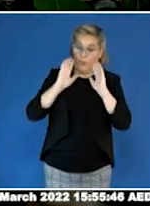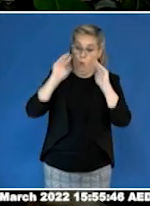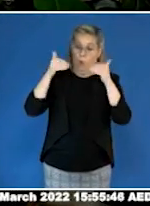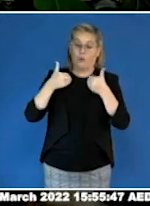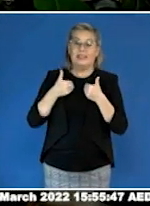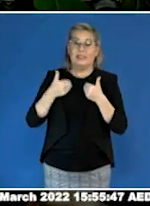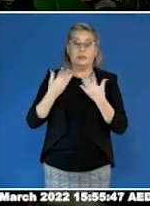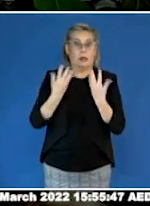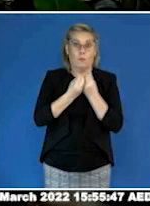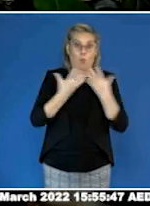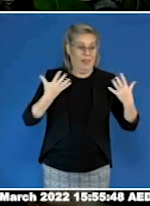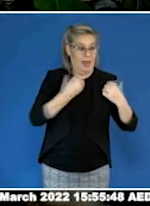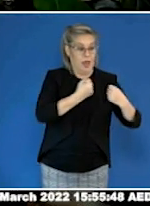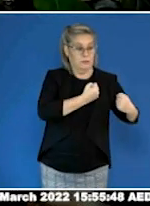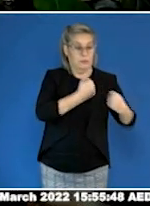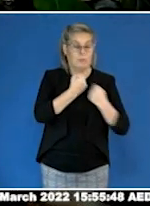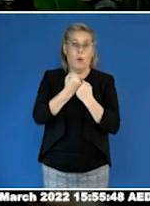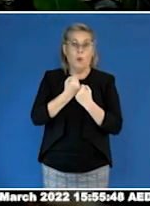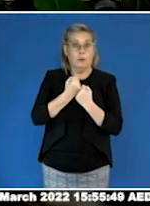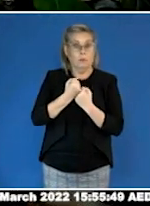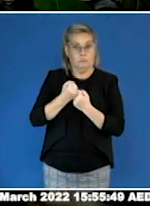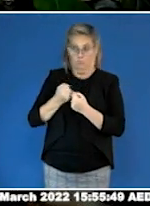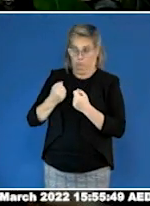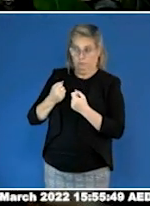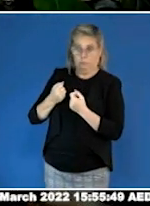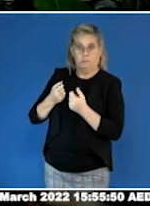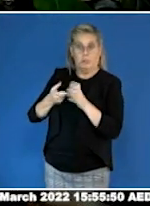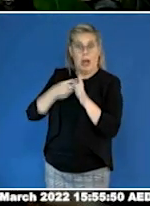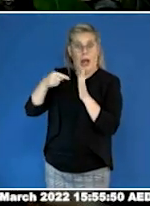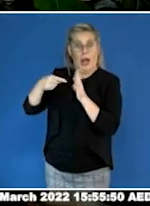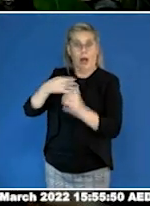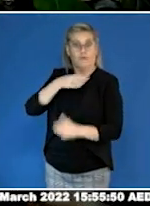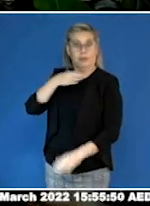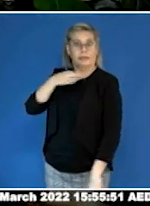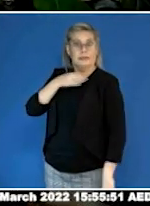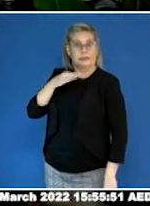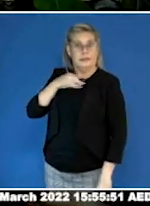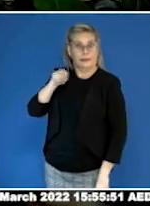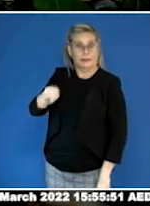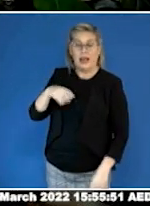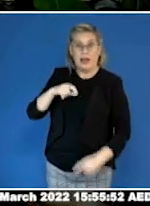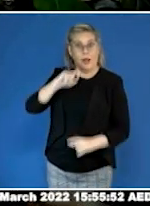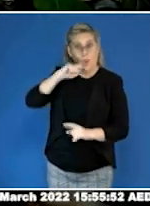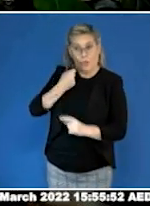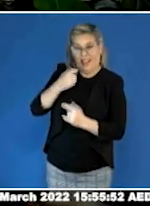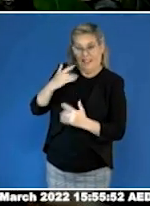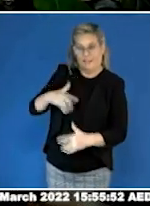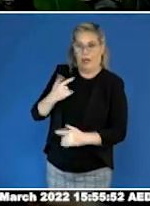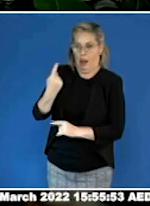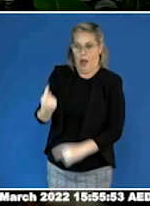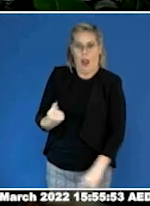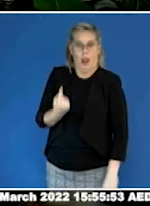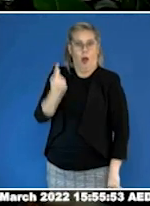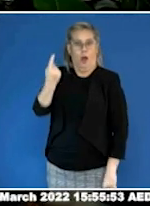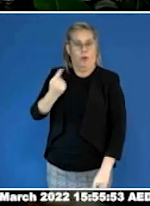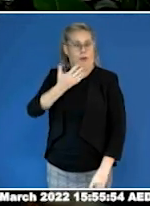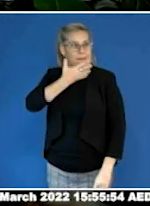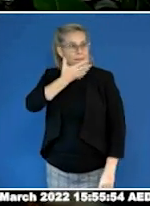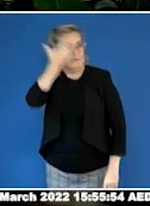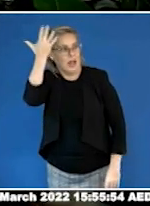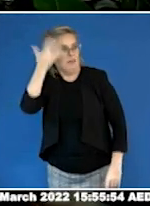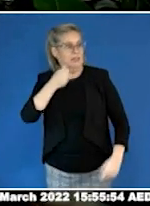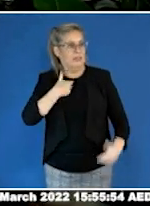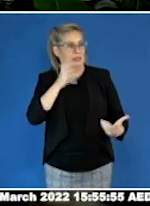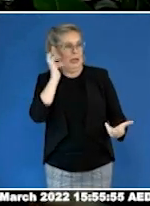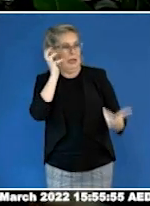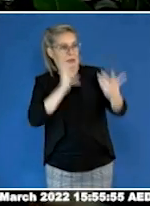to her community, who feels alone, misunderstood, shamed and not worthy. I